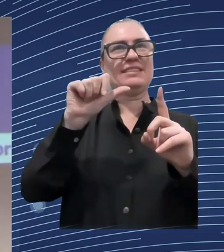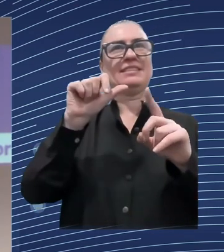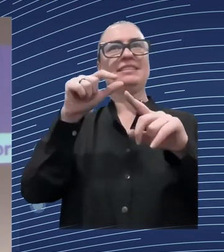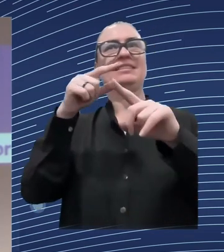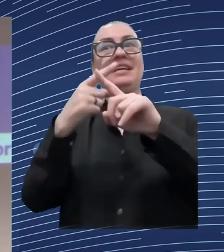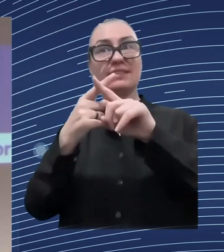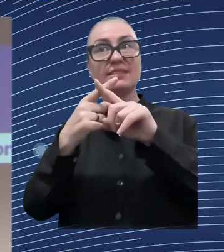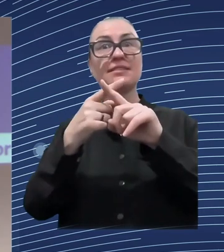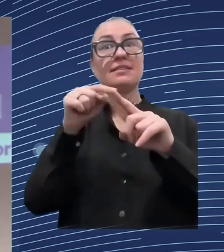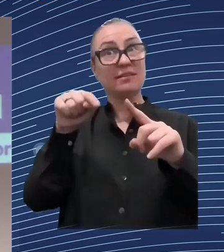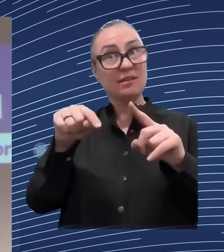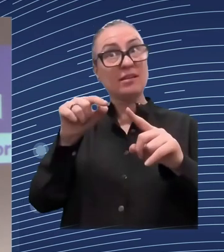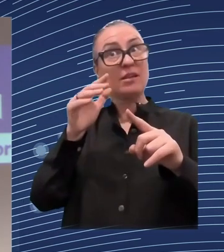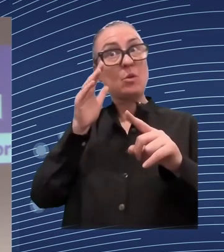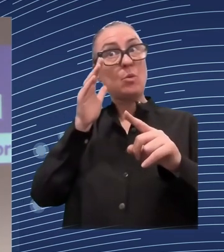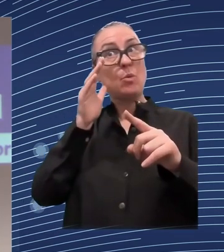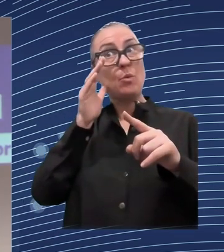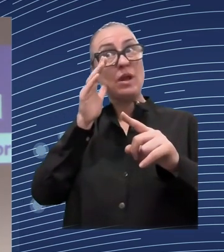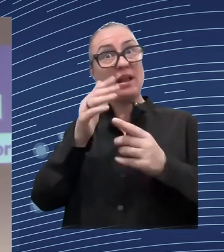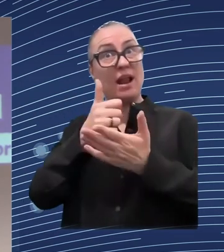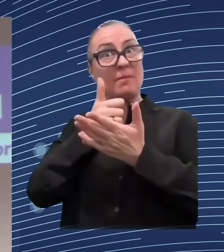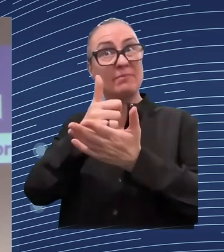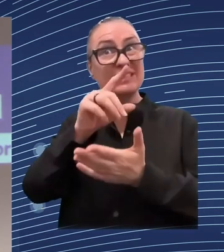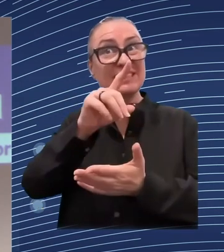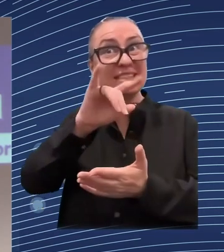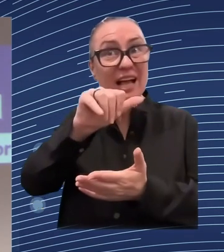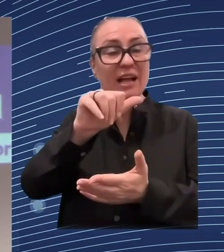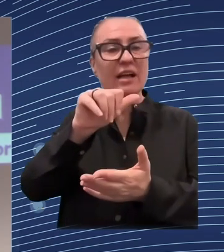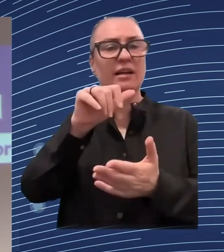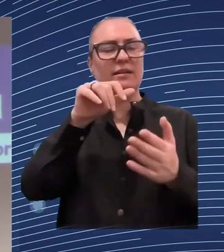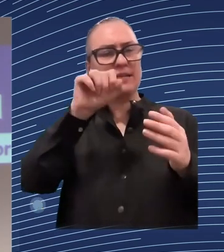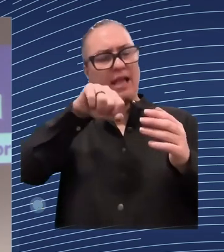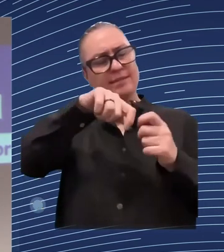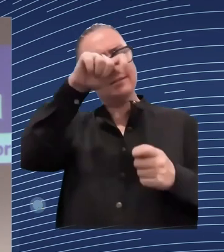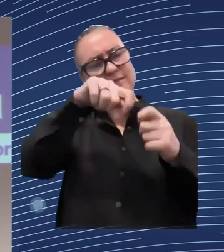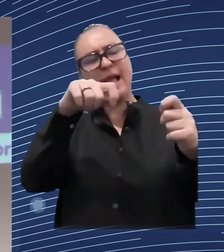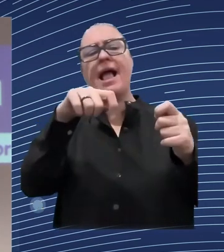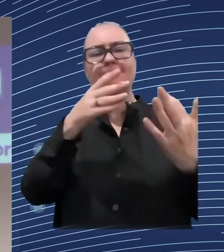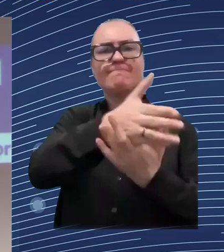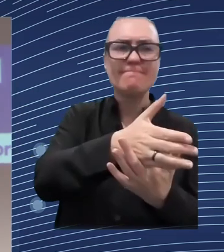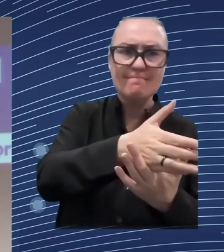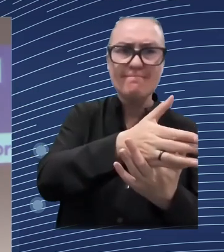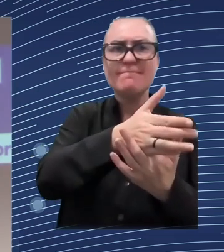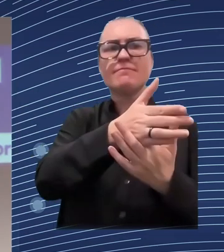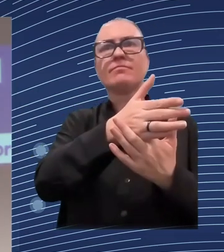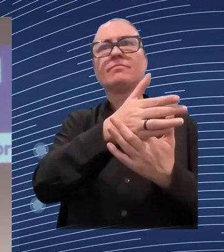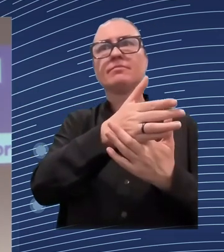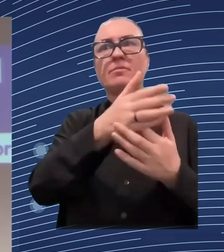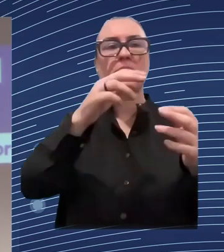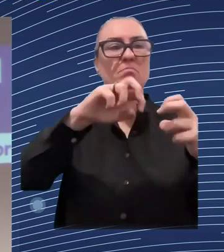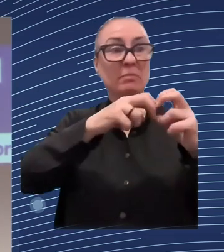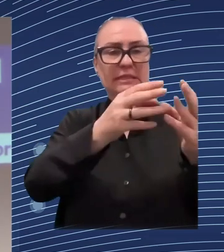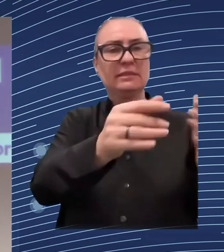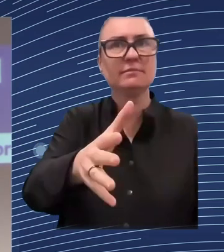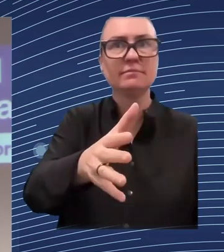onto a household is very difficult. So, no, I don't think to provide an answer, I don't think it's relevant for